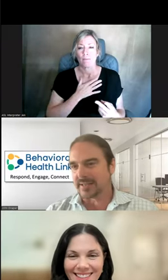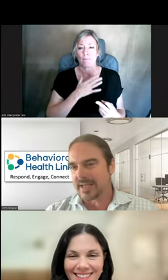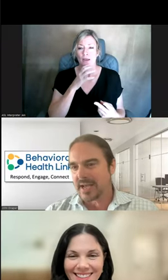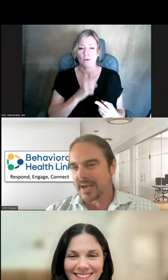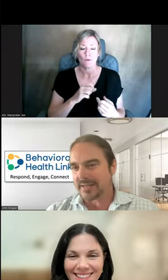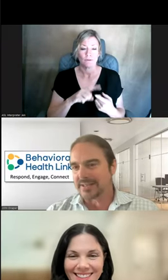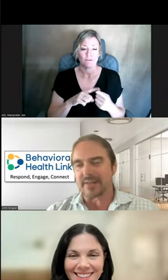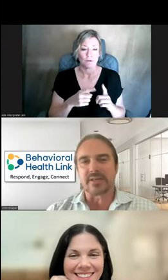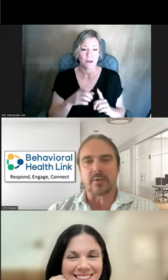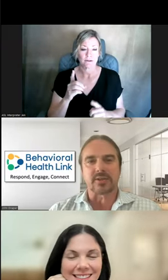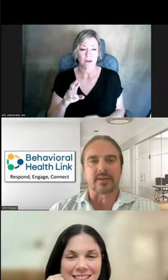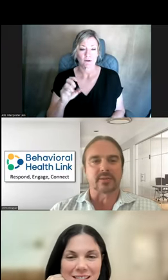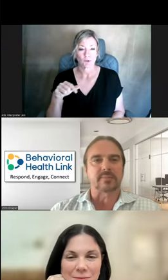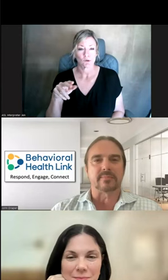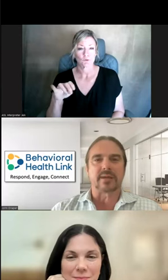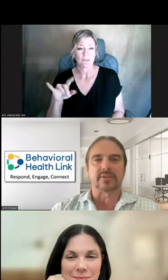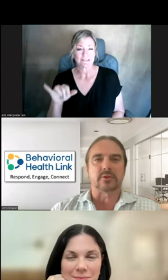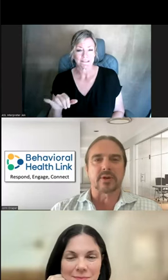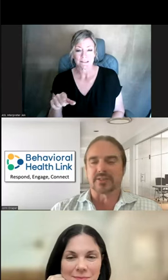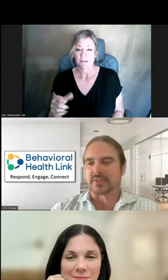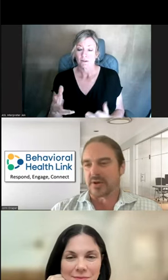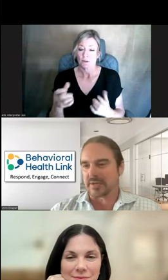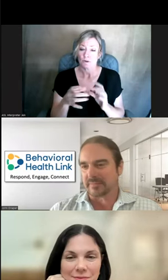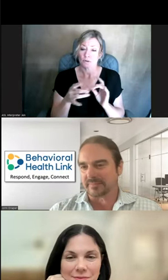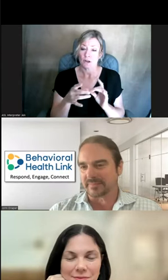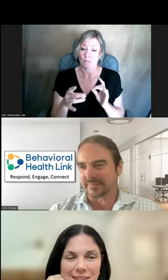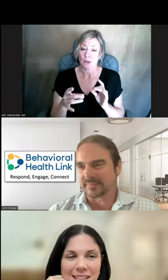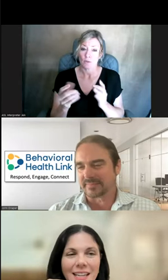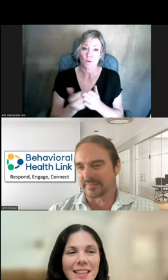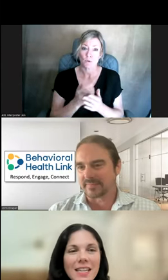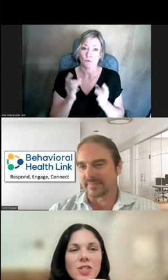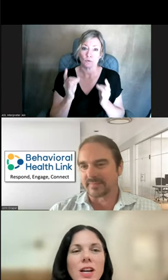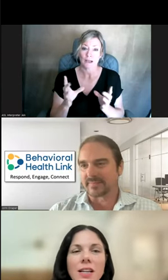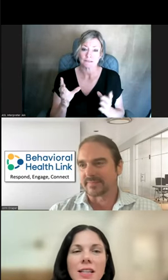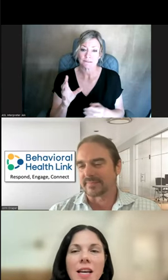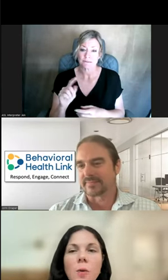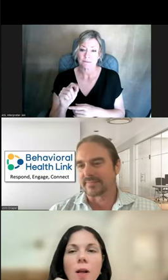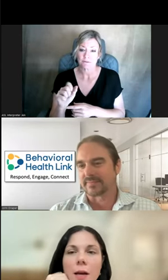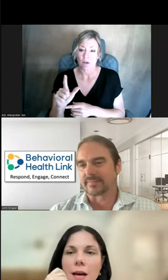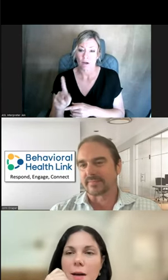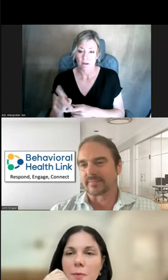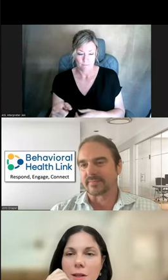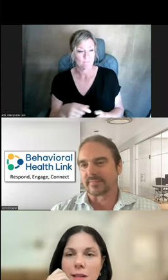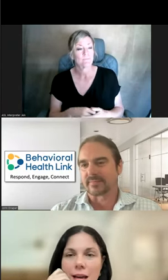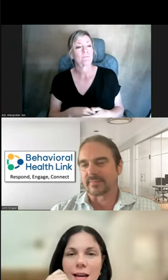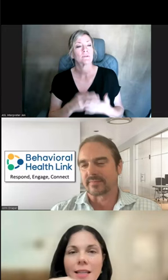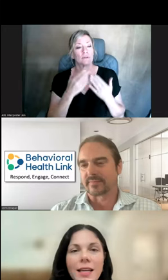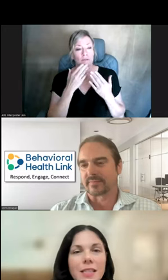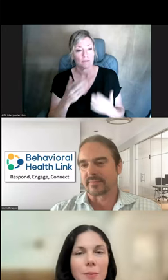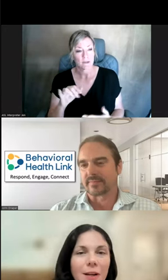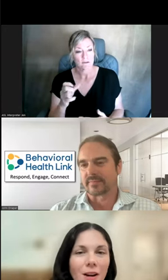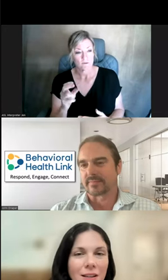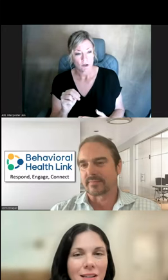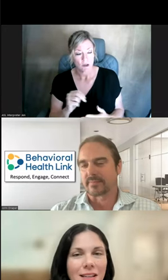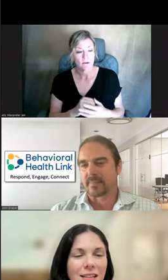-Lazine. Stephanie, you want to talk a little bit about the new Crisis Talk? Yeah, thanks, John. Well, I'd